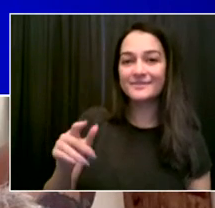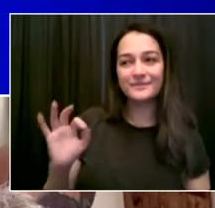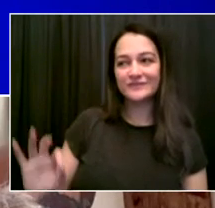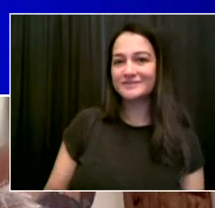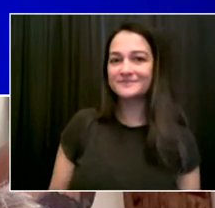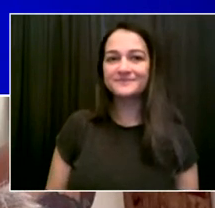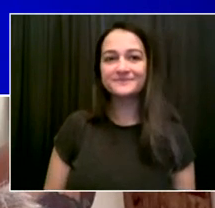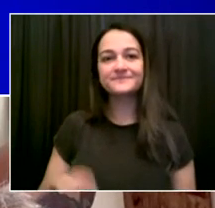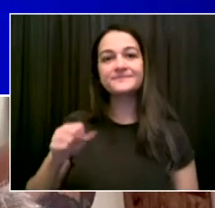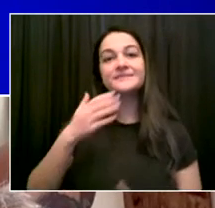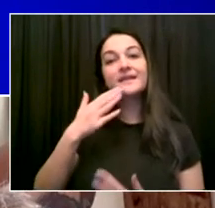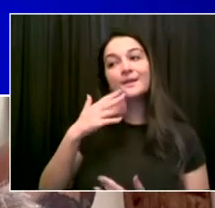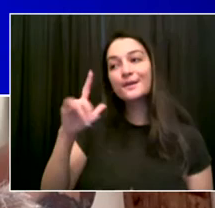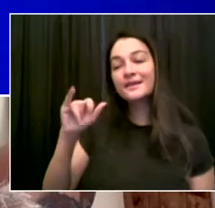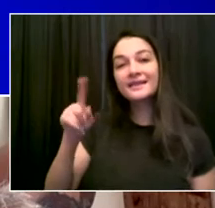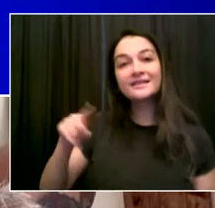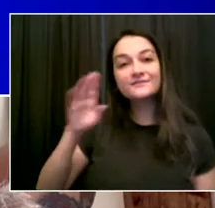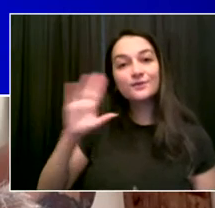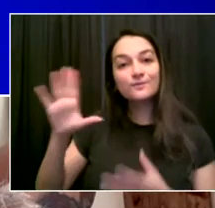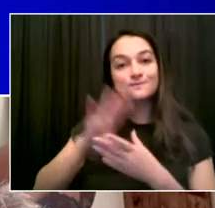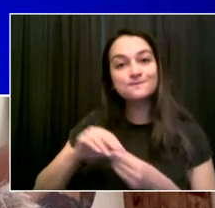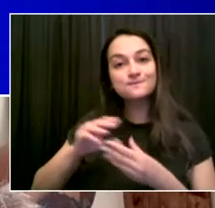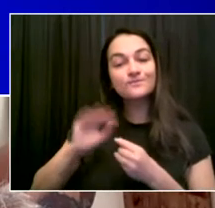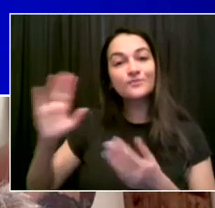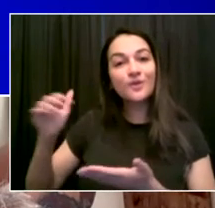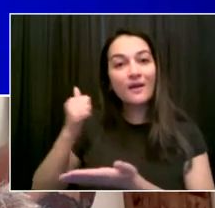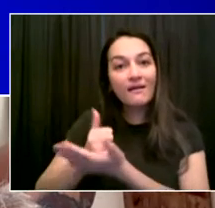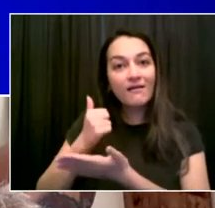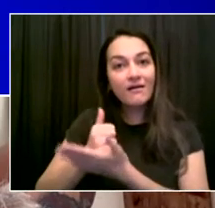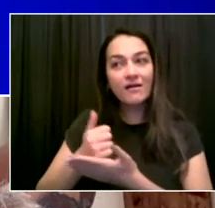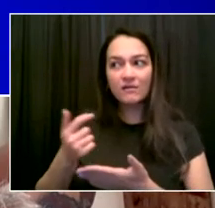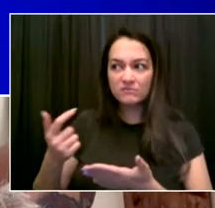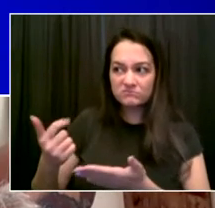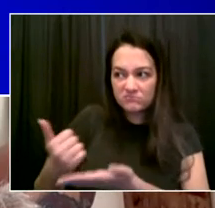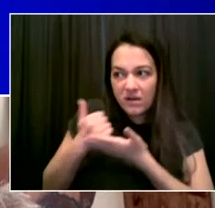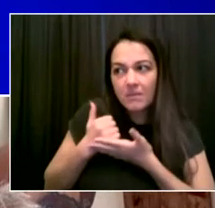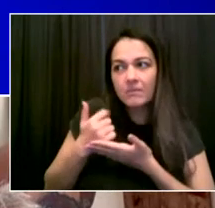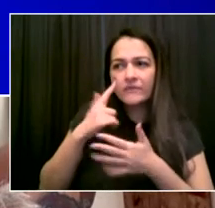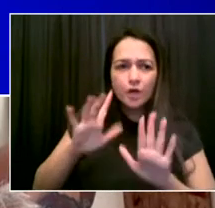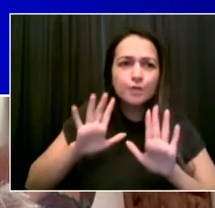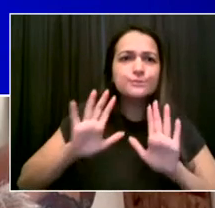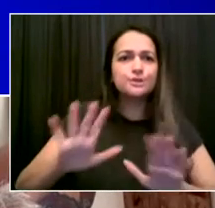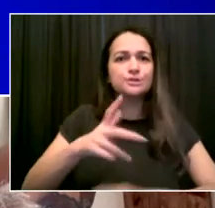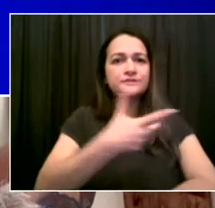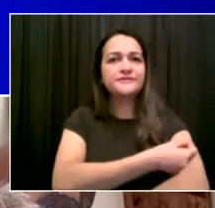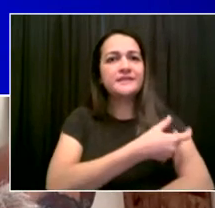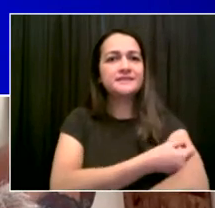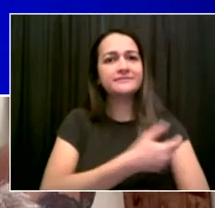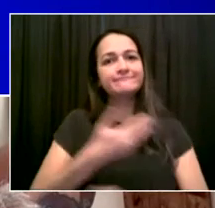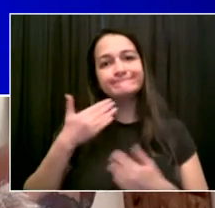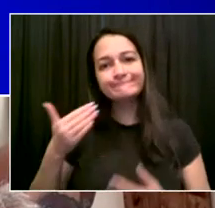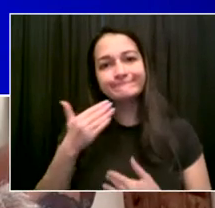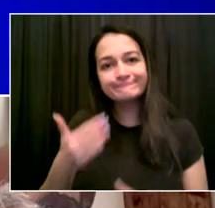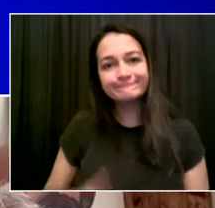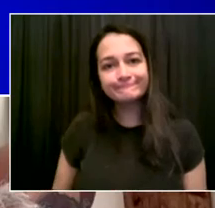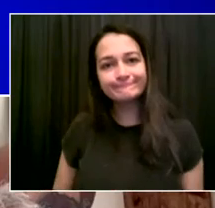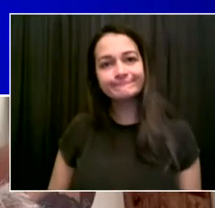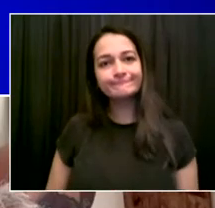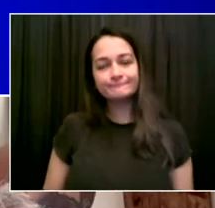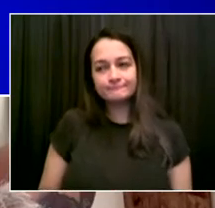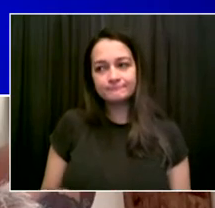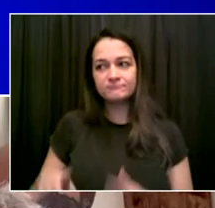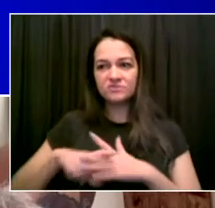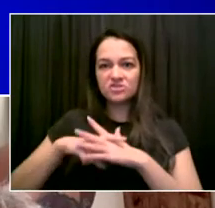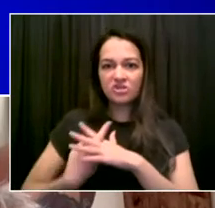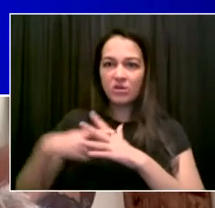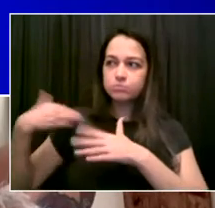for helping to get the ball rolling and proving it could work. And, yes, we believe when government comes into play, it's going to help so many